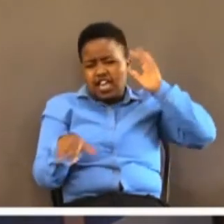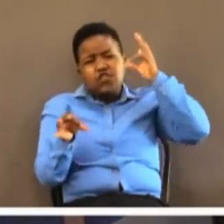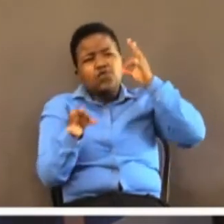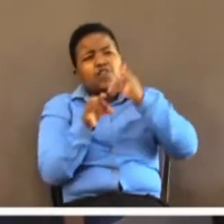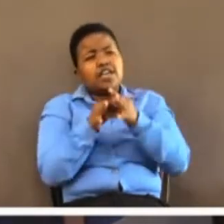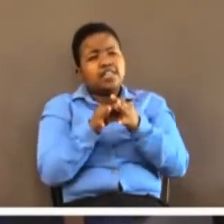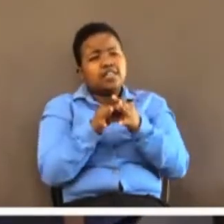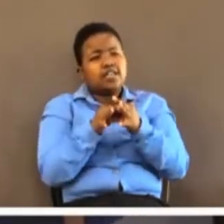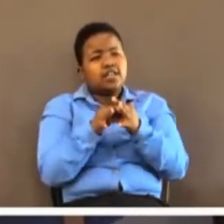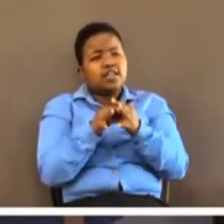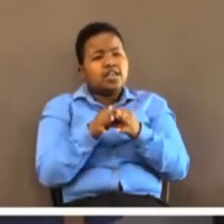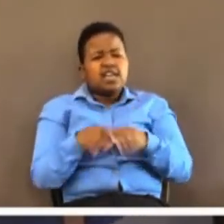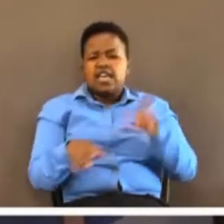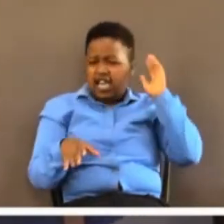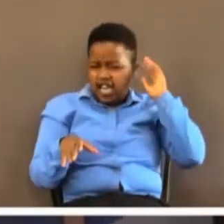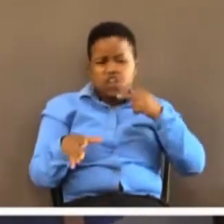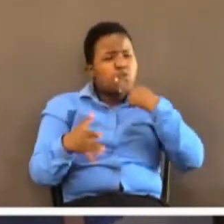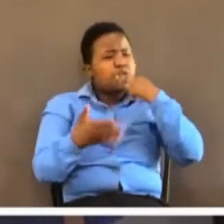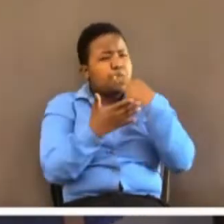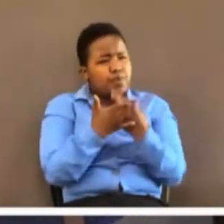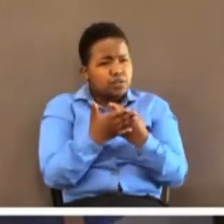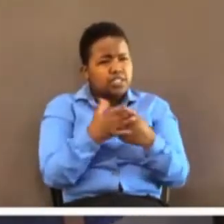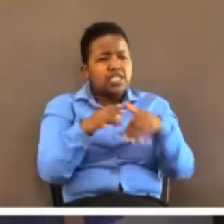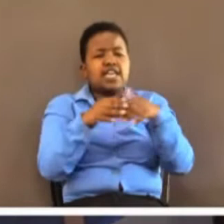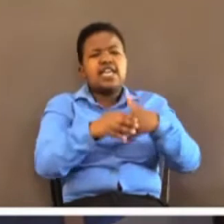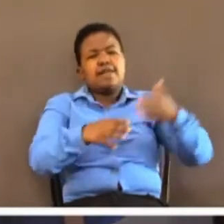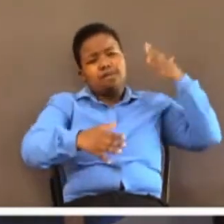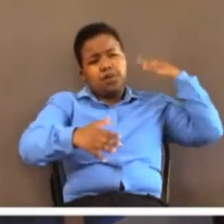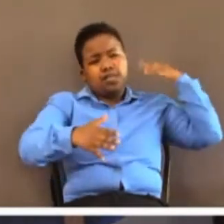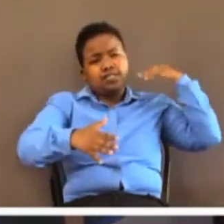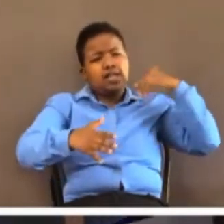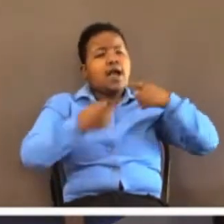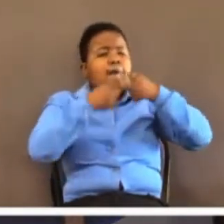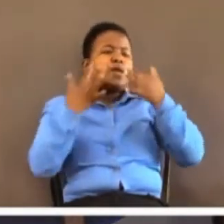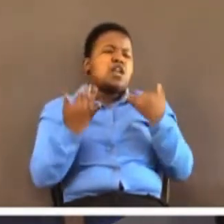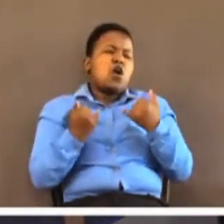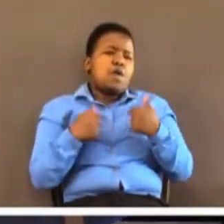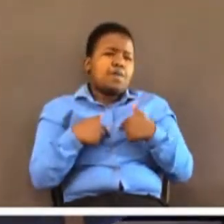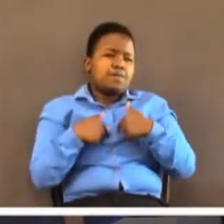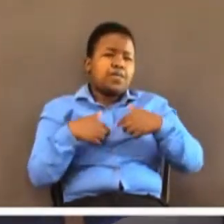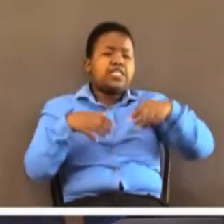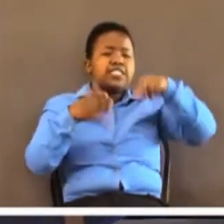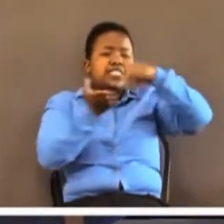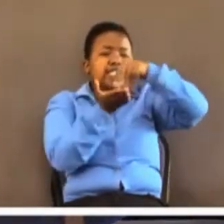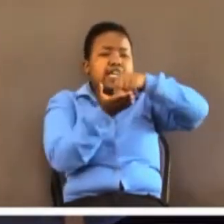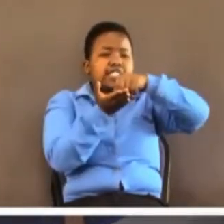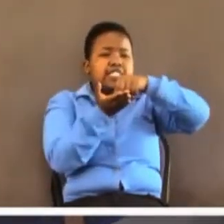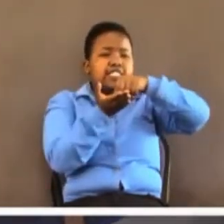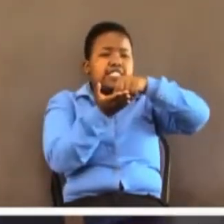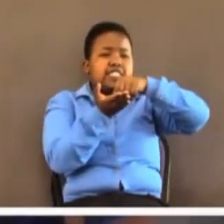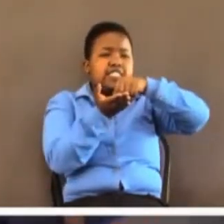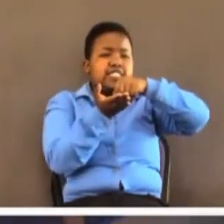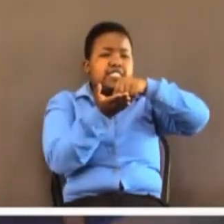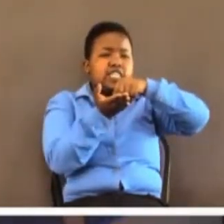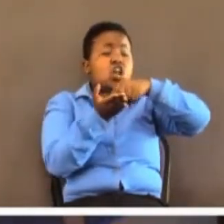I have heard your report what you have done in the past and I stand in awe. Lord,